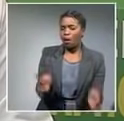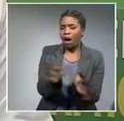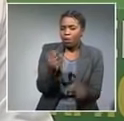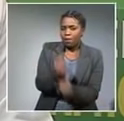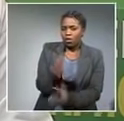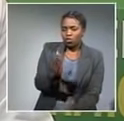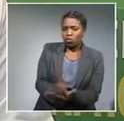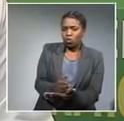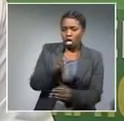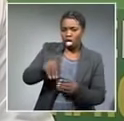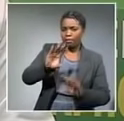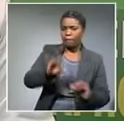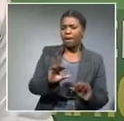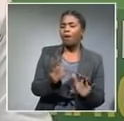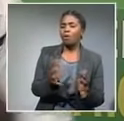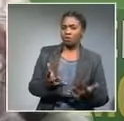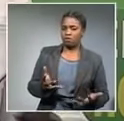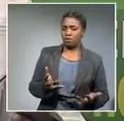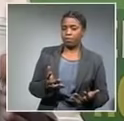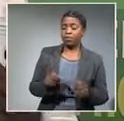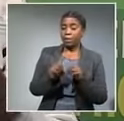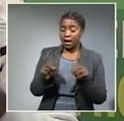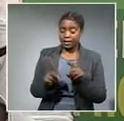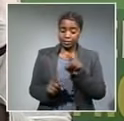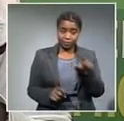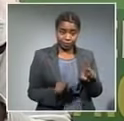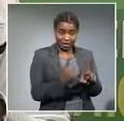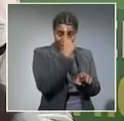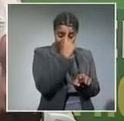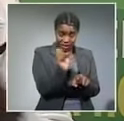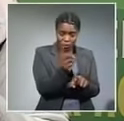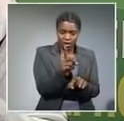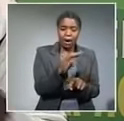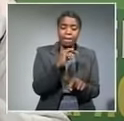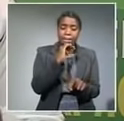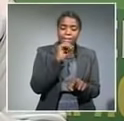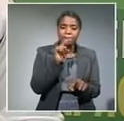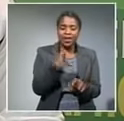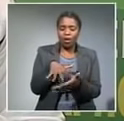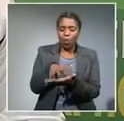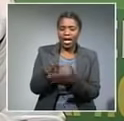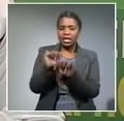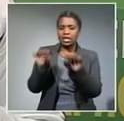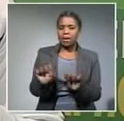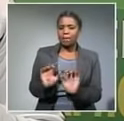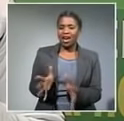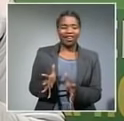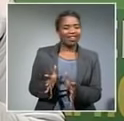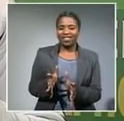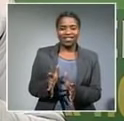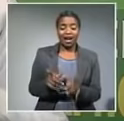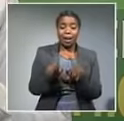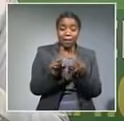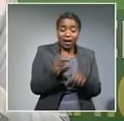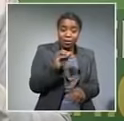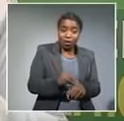what interventions are required but on the other hand we believe that it is not only about weaker systems it's also about